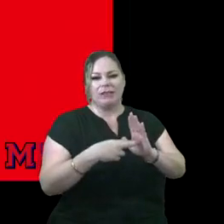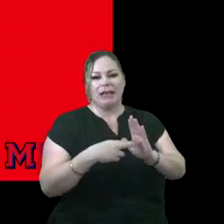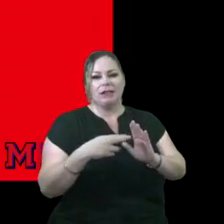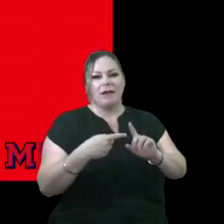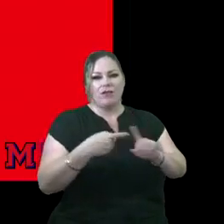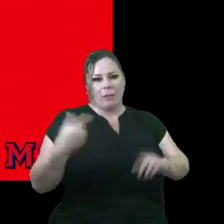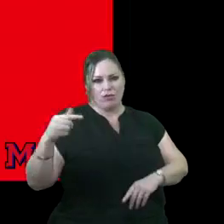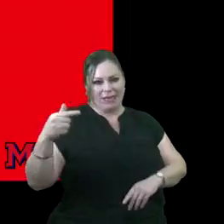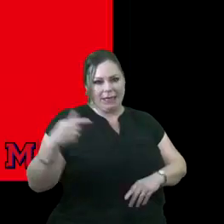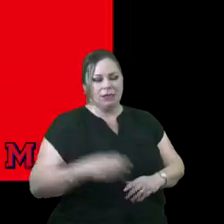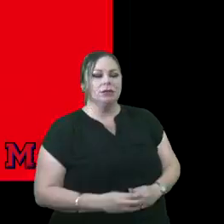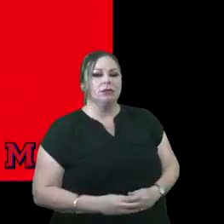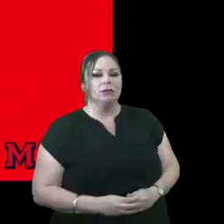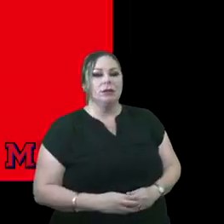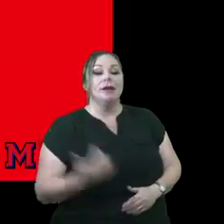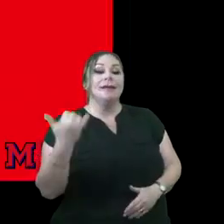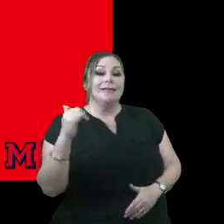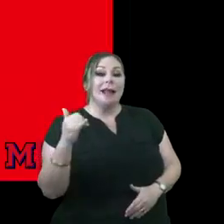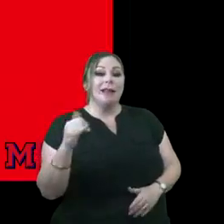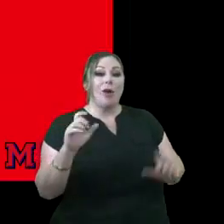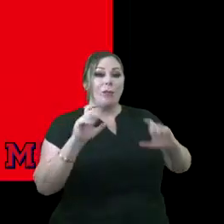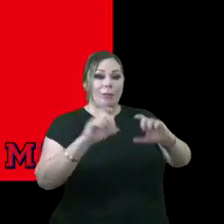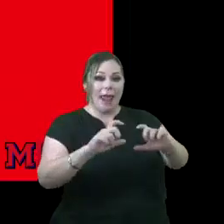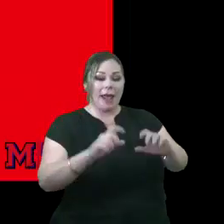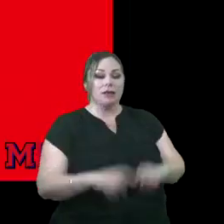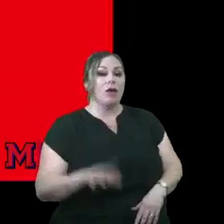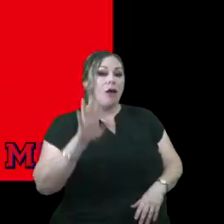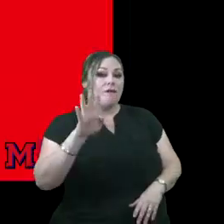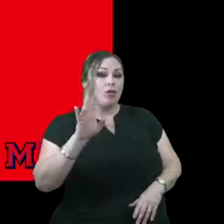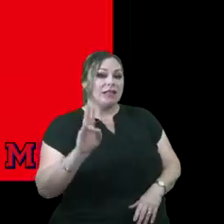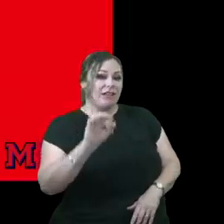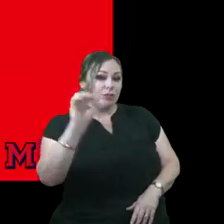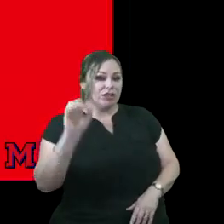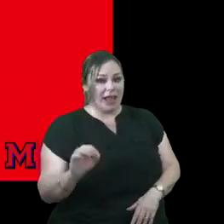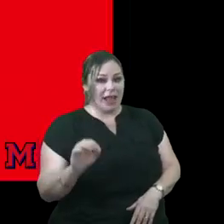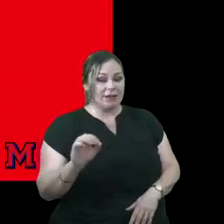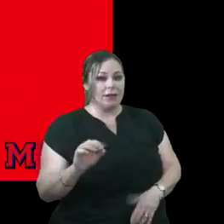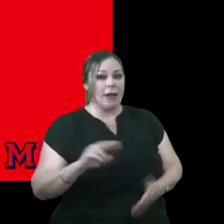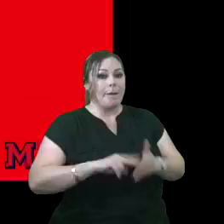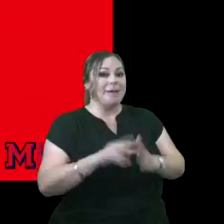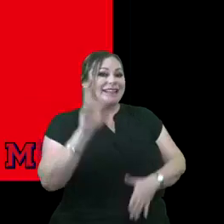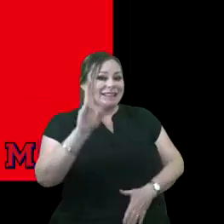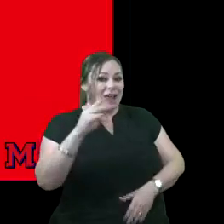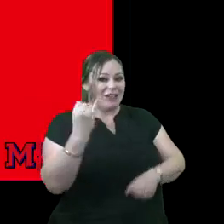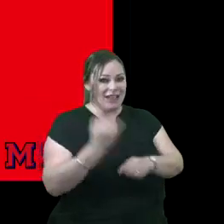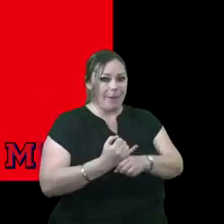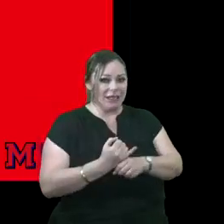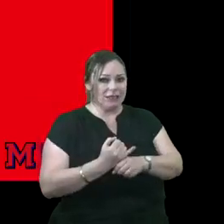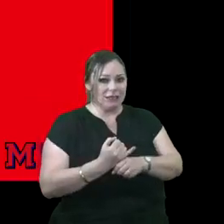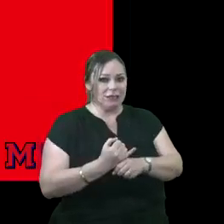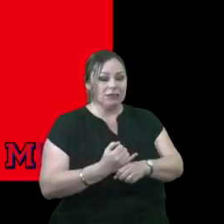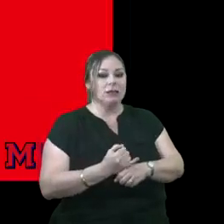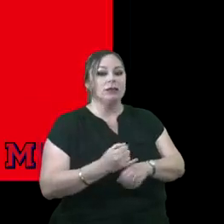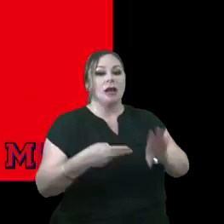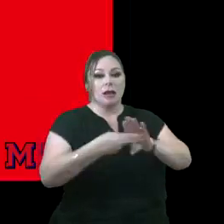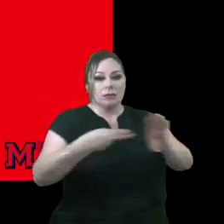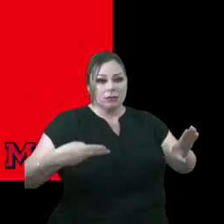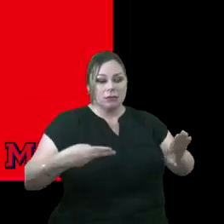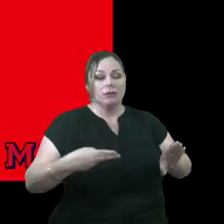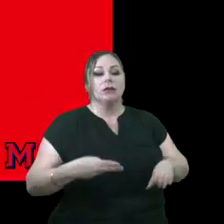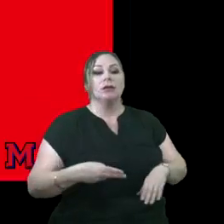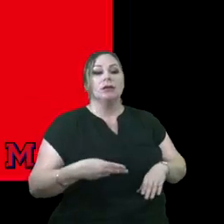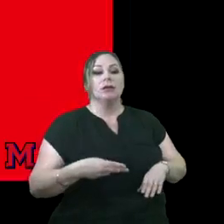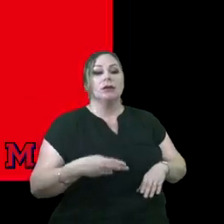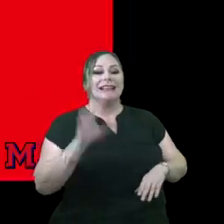green. In the yellow band you will see 47% or seven of our campuses which are designated